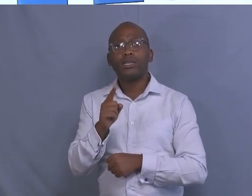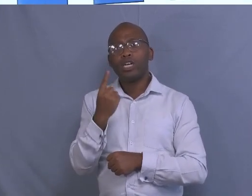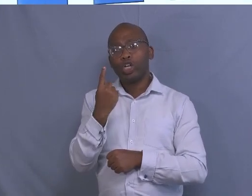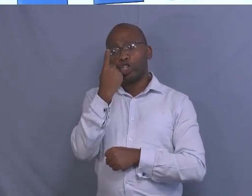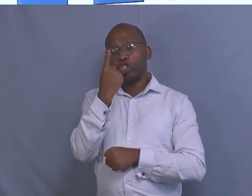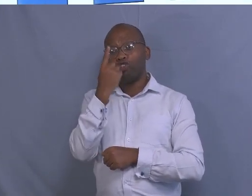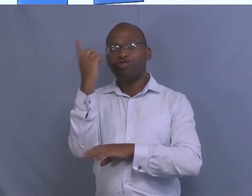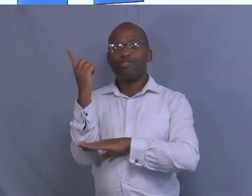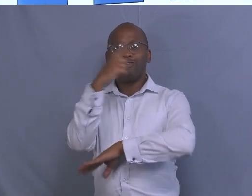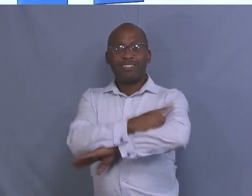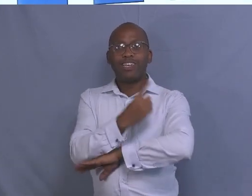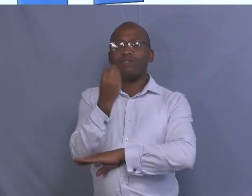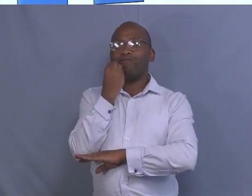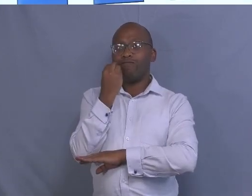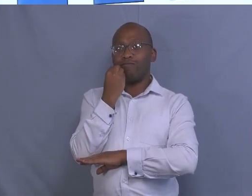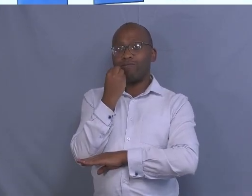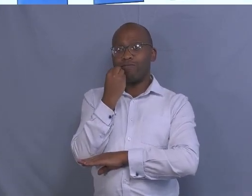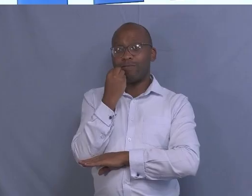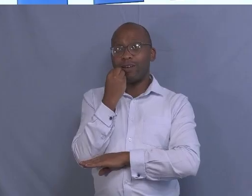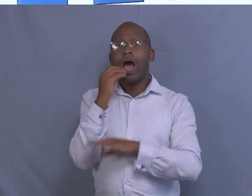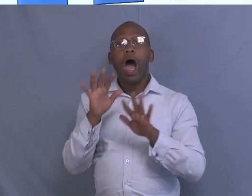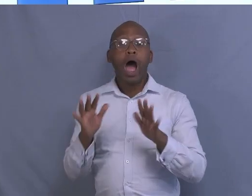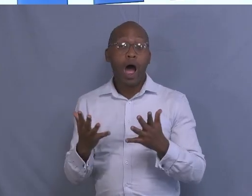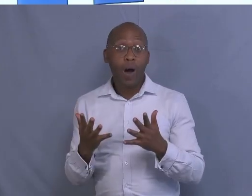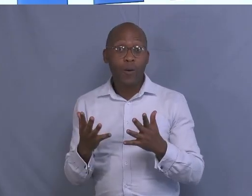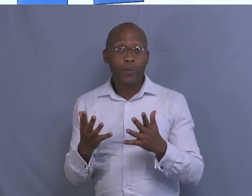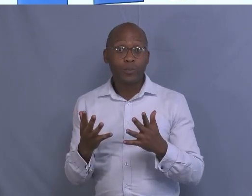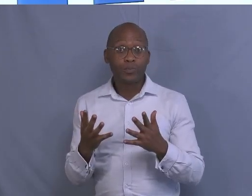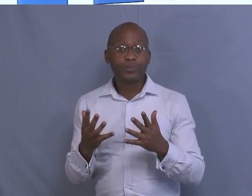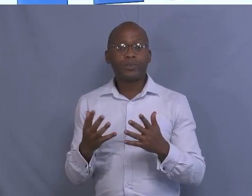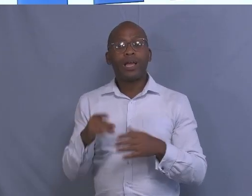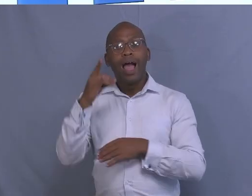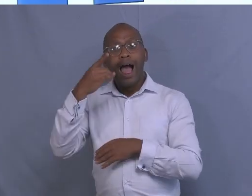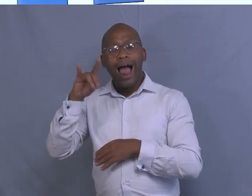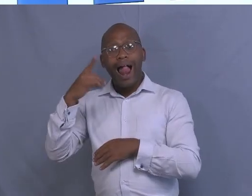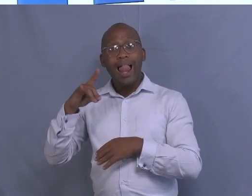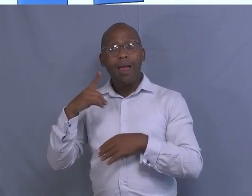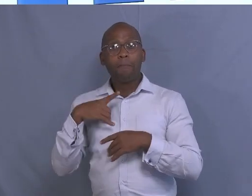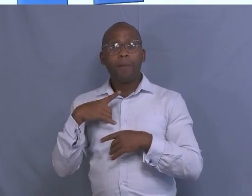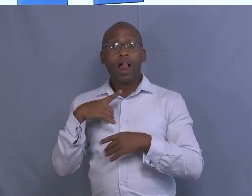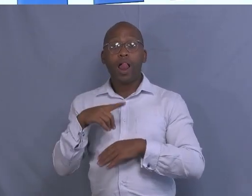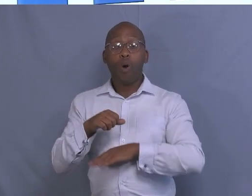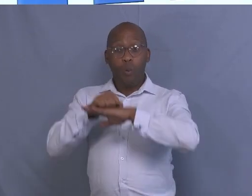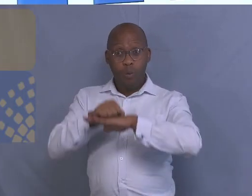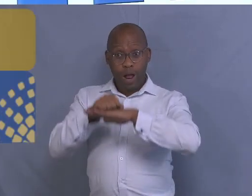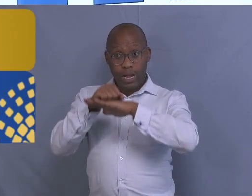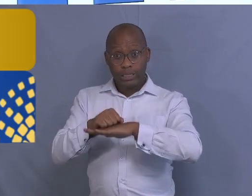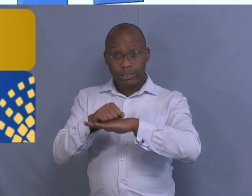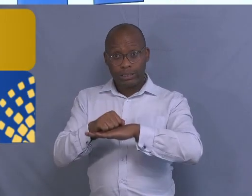equal animal mass multiplied by 2.3%.